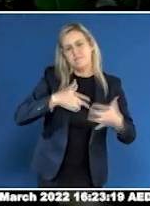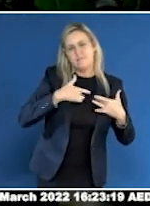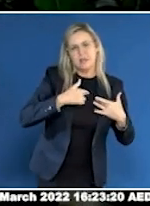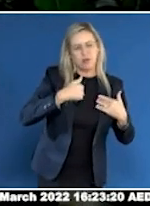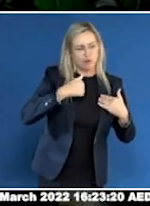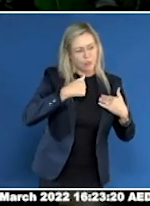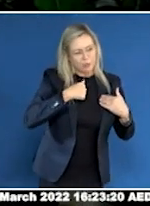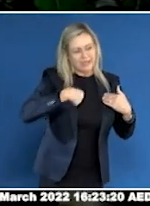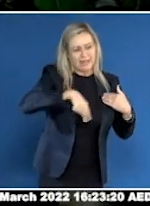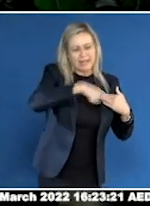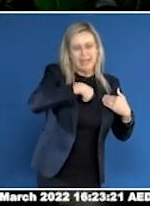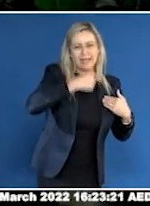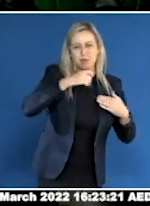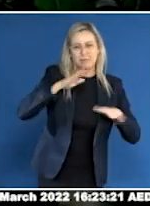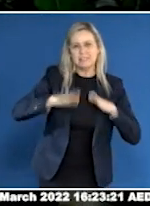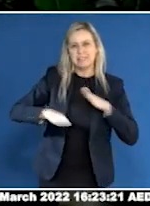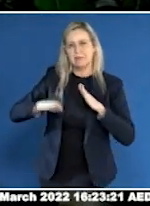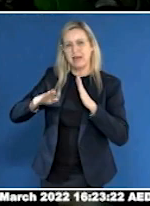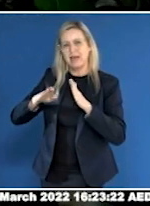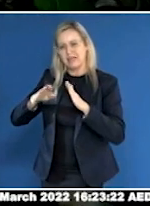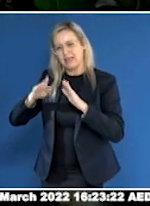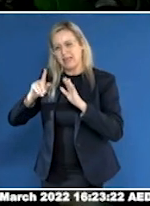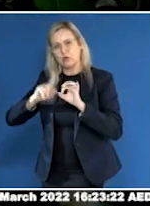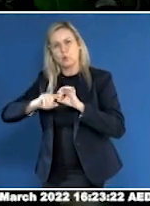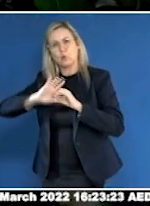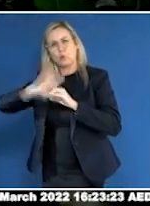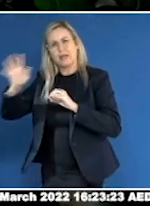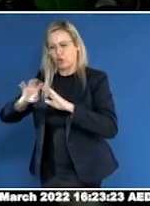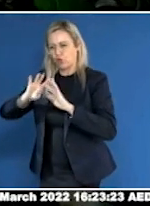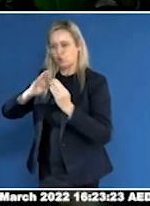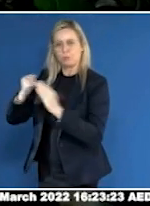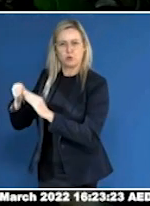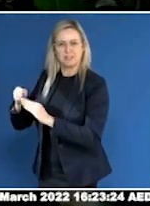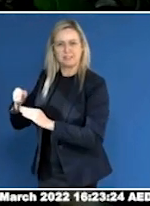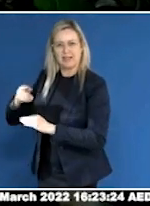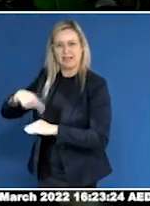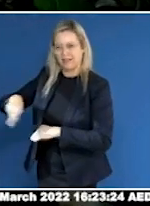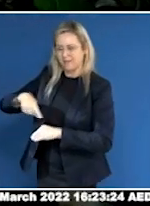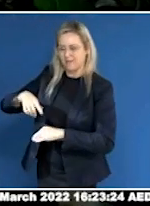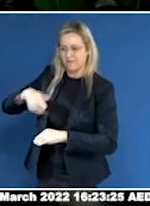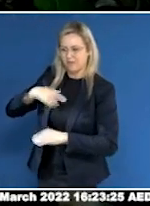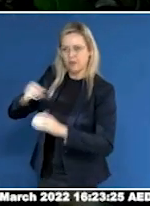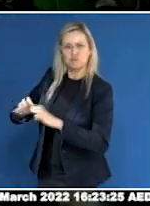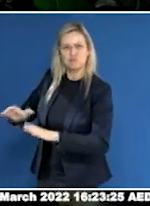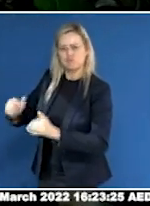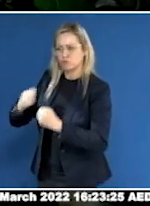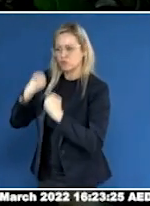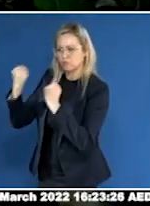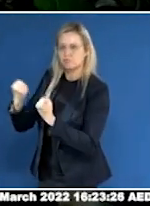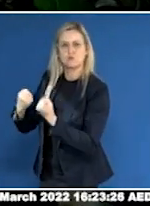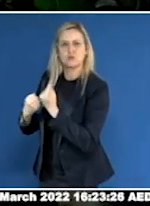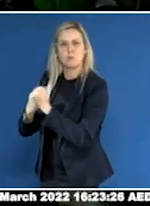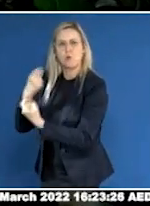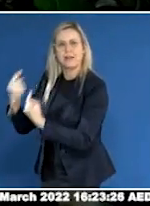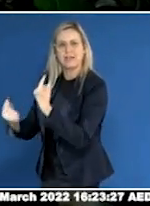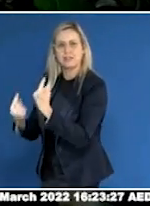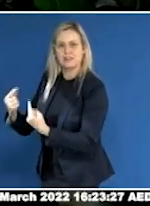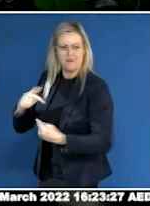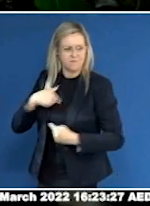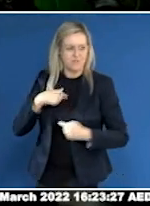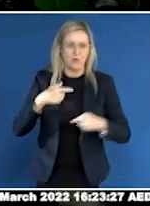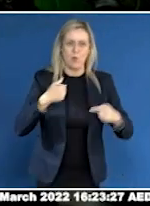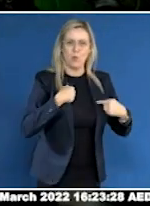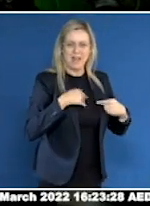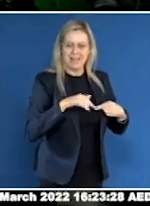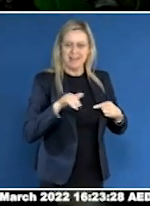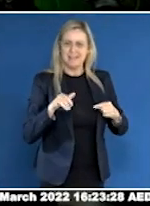community, and this is where the autistic community is really starting to recognise how important it is that we unite and we